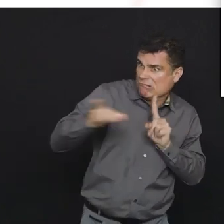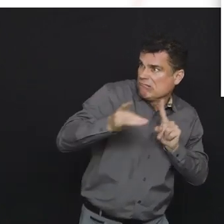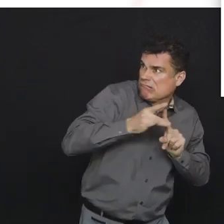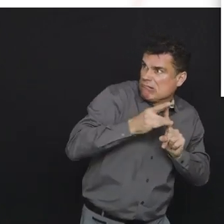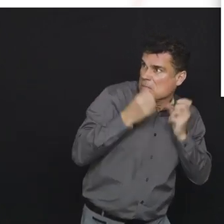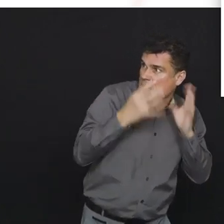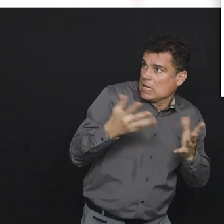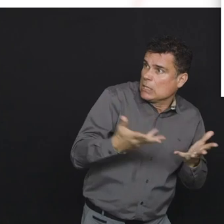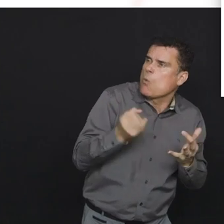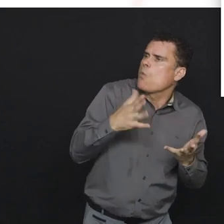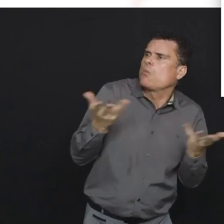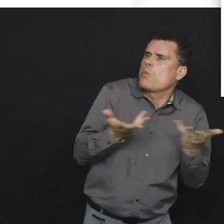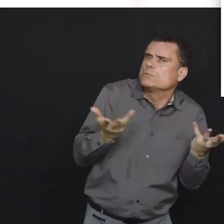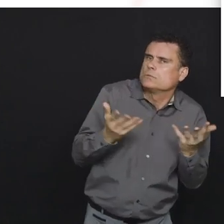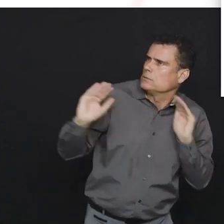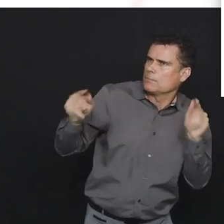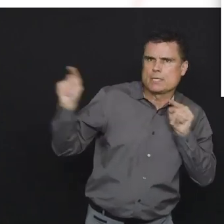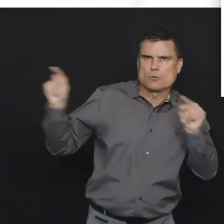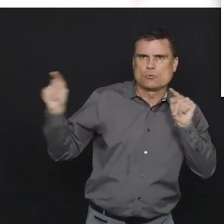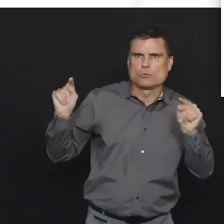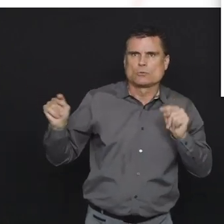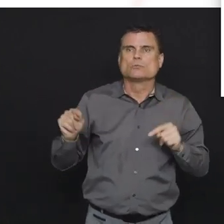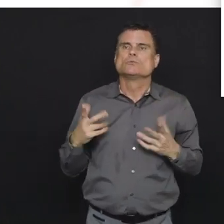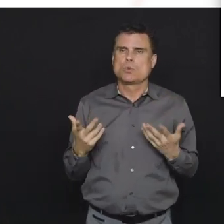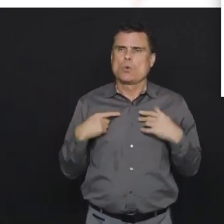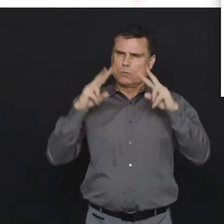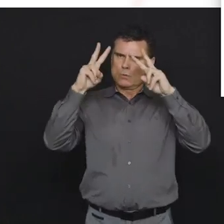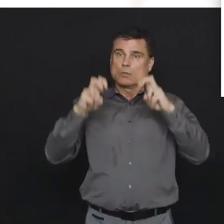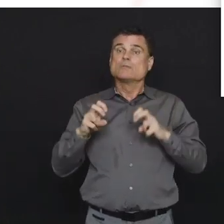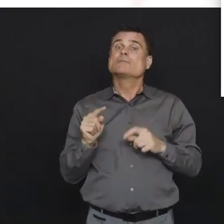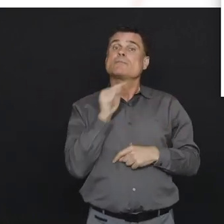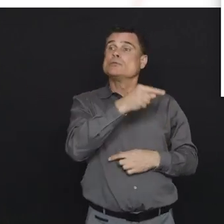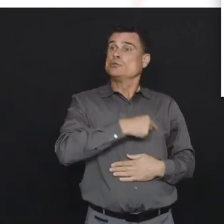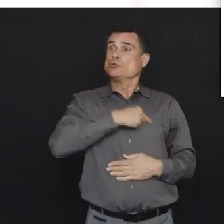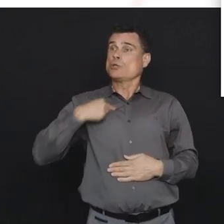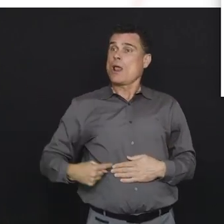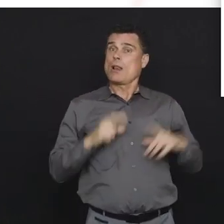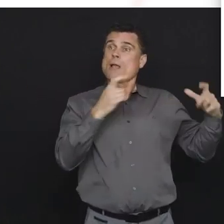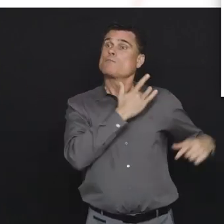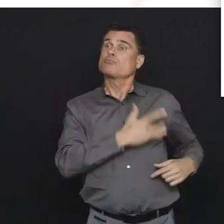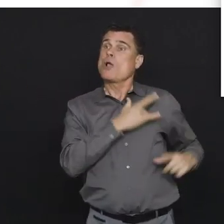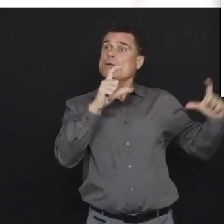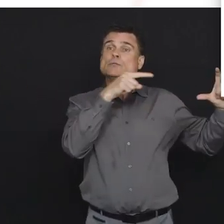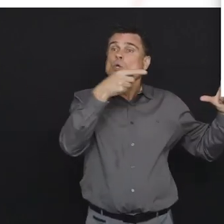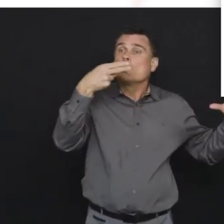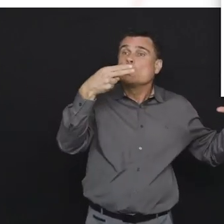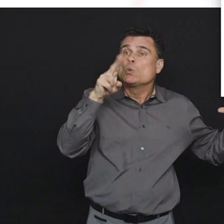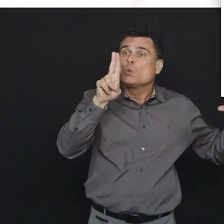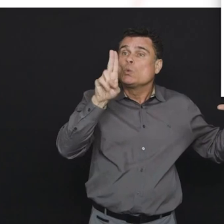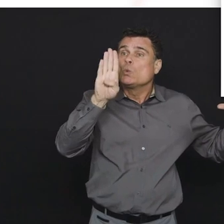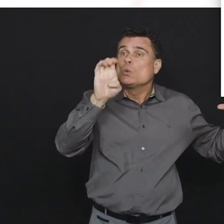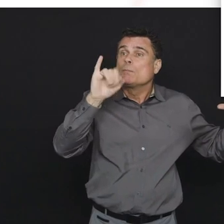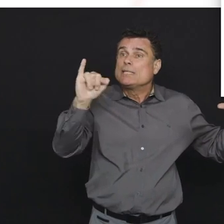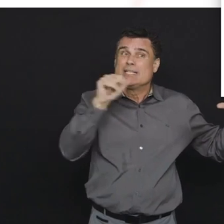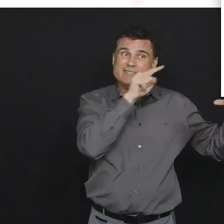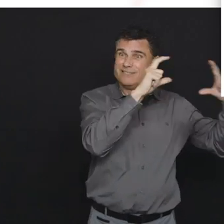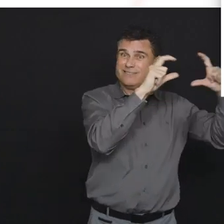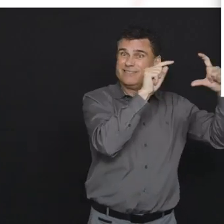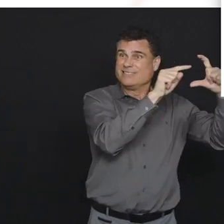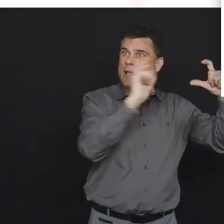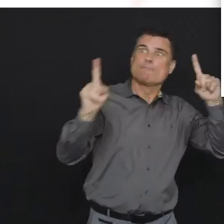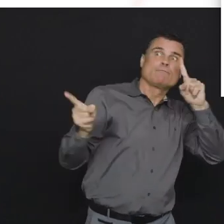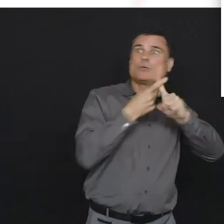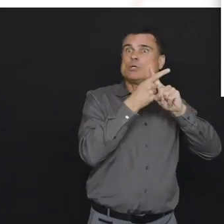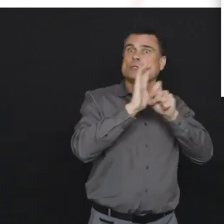world and in this case we've been looking at the how the outbreak flowed through time in Hubei and